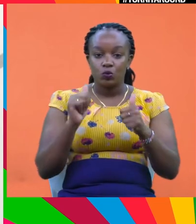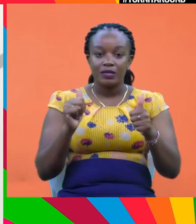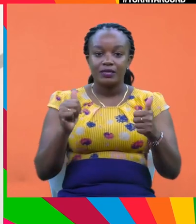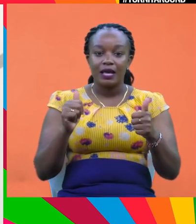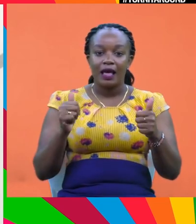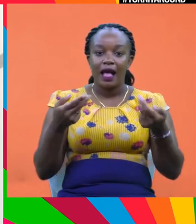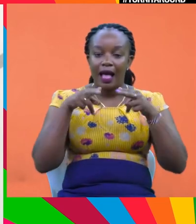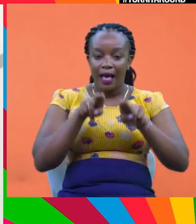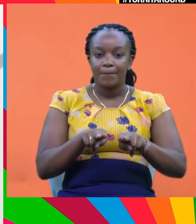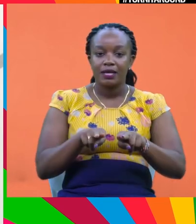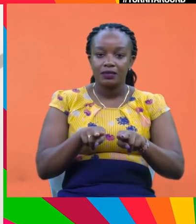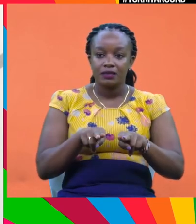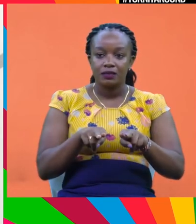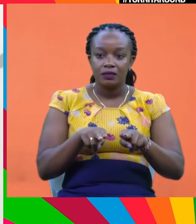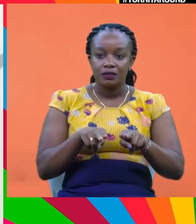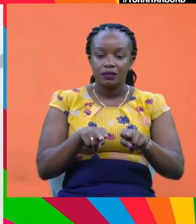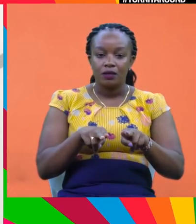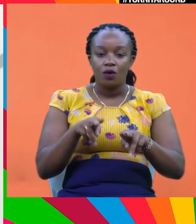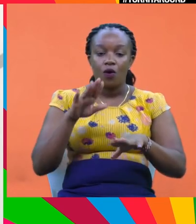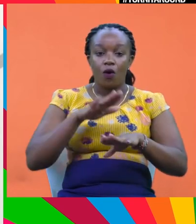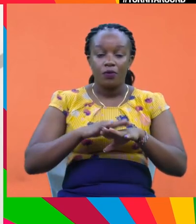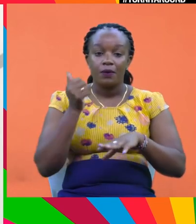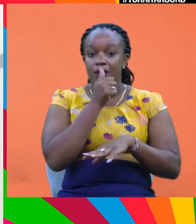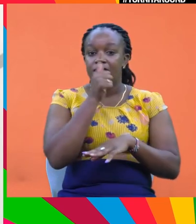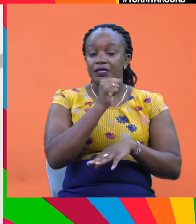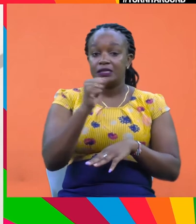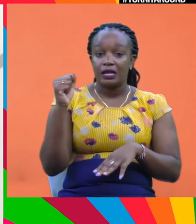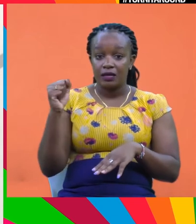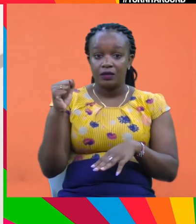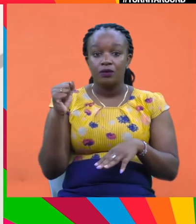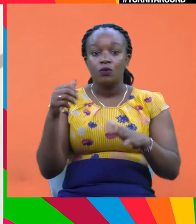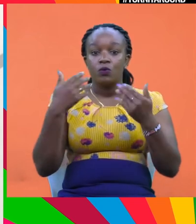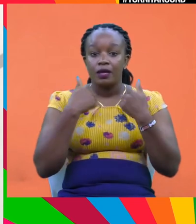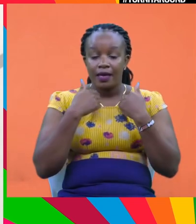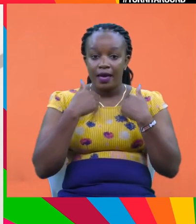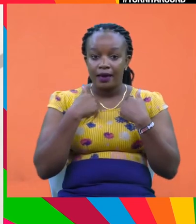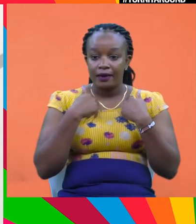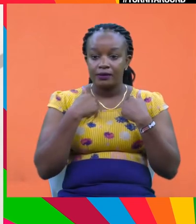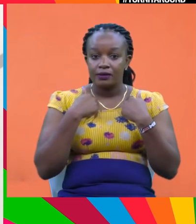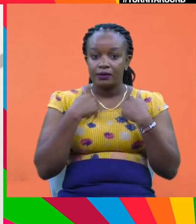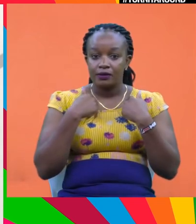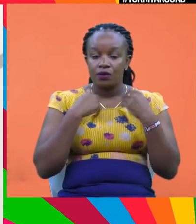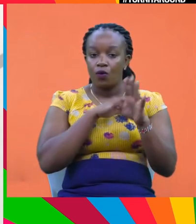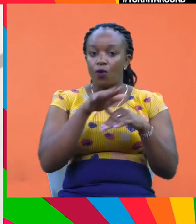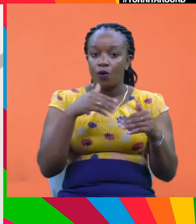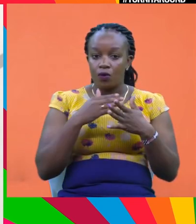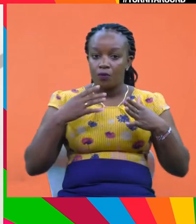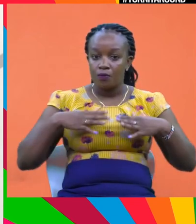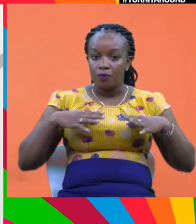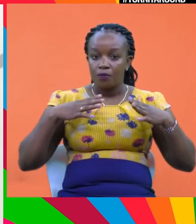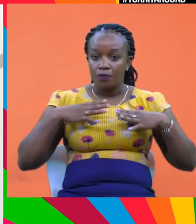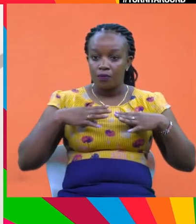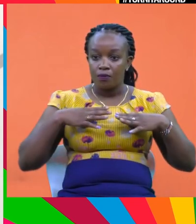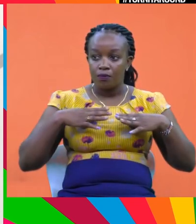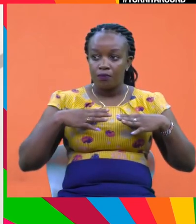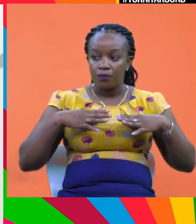happened, I'd say, over the last year or so on the corporate side are what we call sustainability link bonds. Everybody here is probably